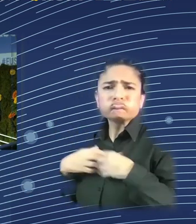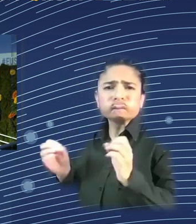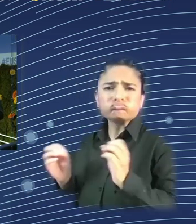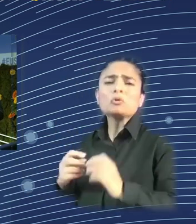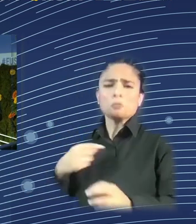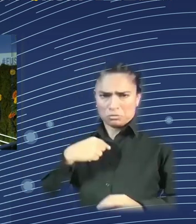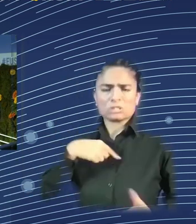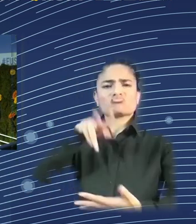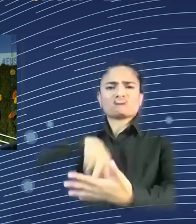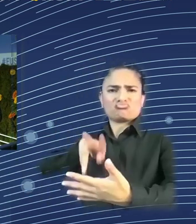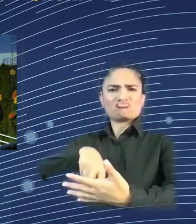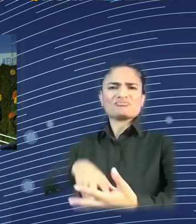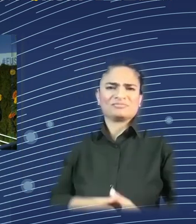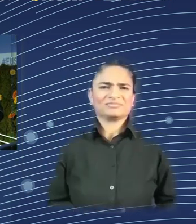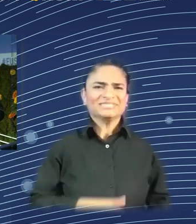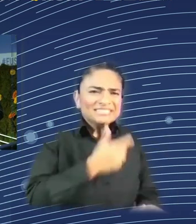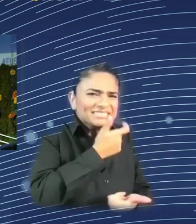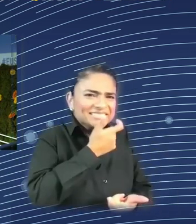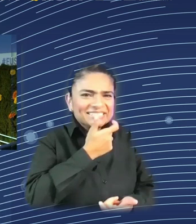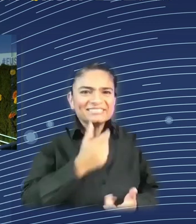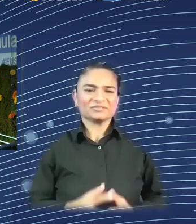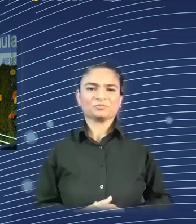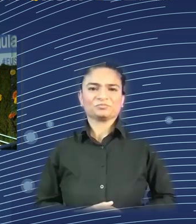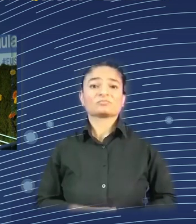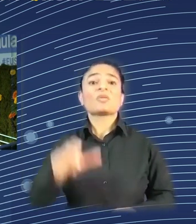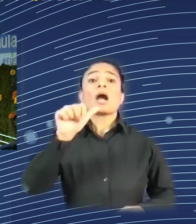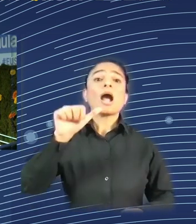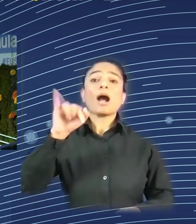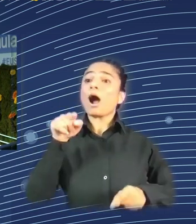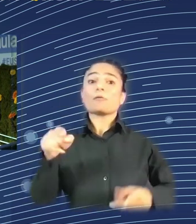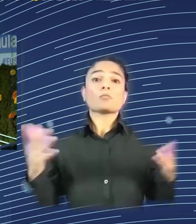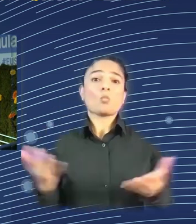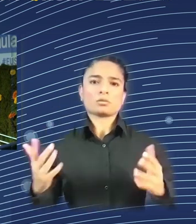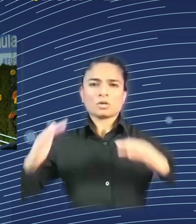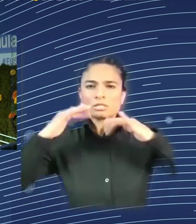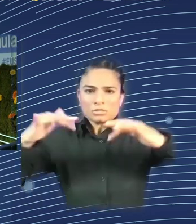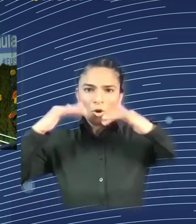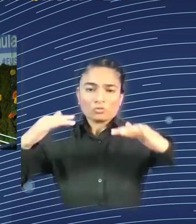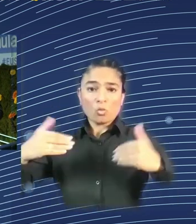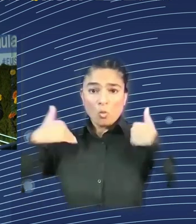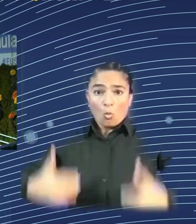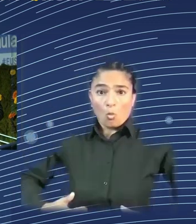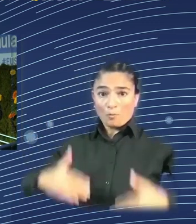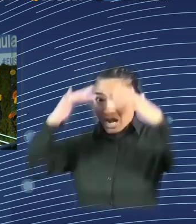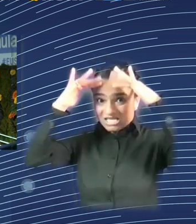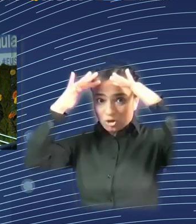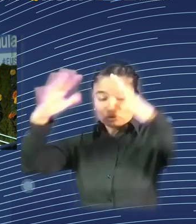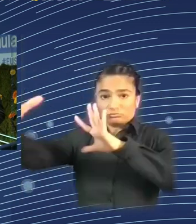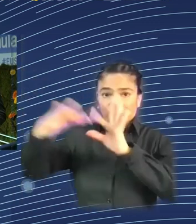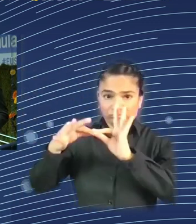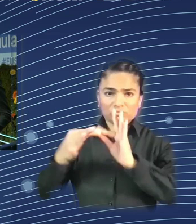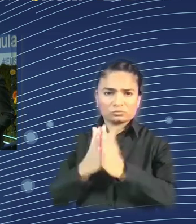human intelligence in machines. It can be used for tasks like problem solving, pattern recognition, language